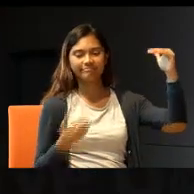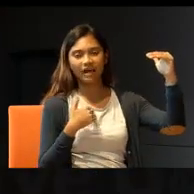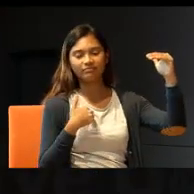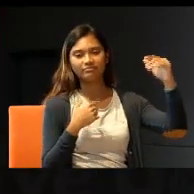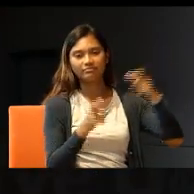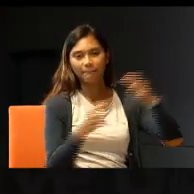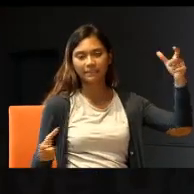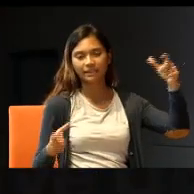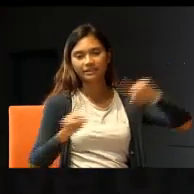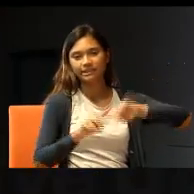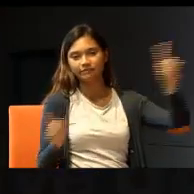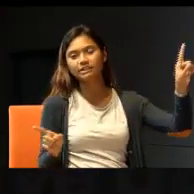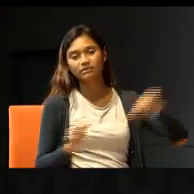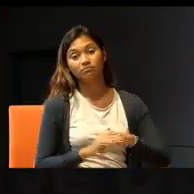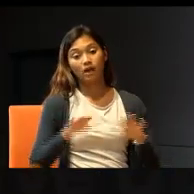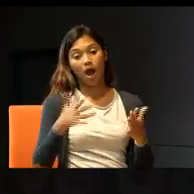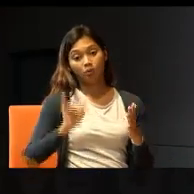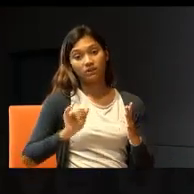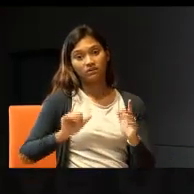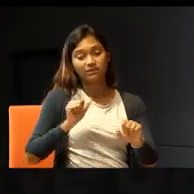and as for how it impacts on,